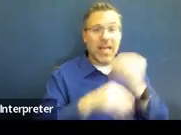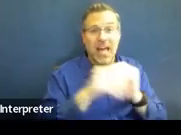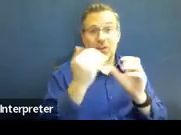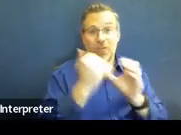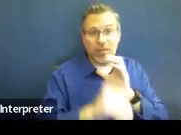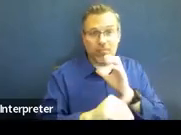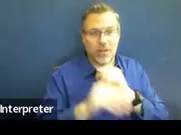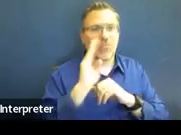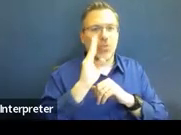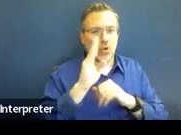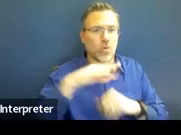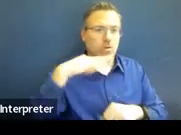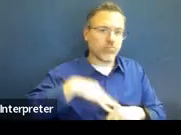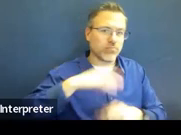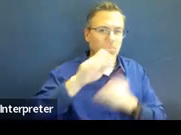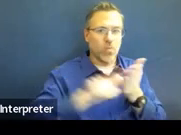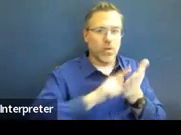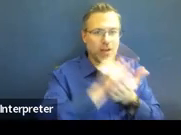contact hour.